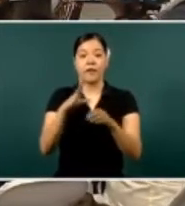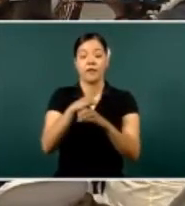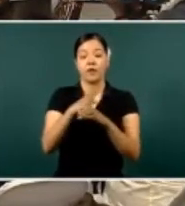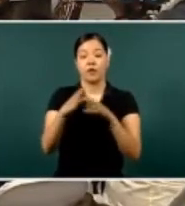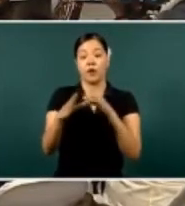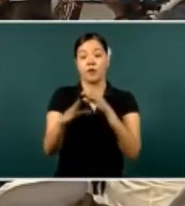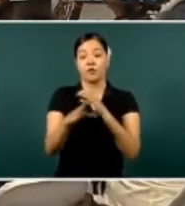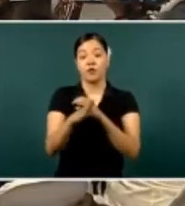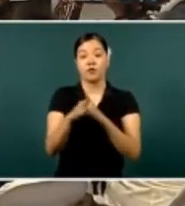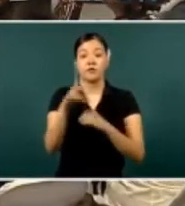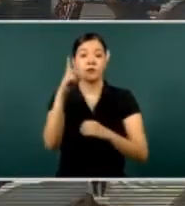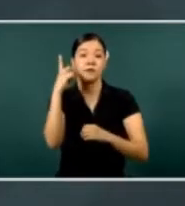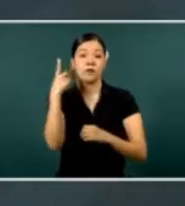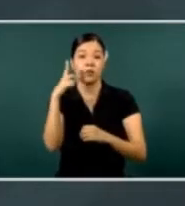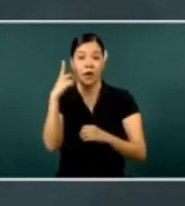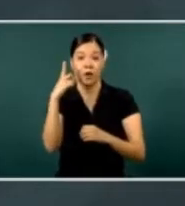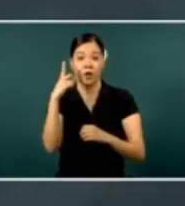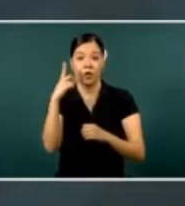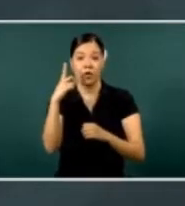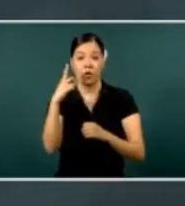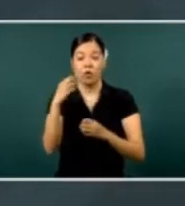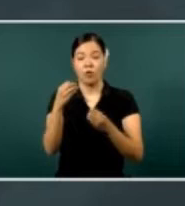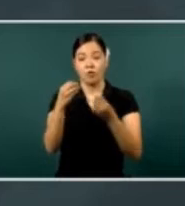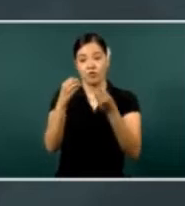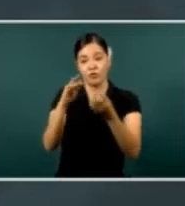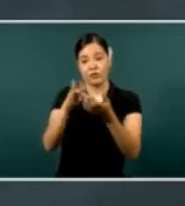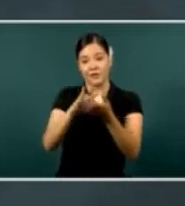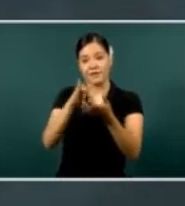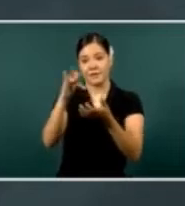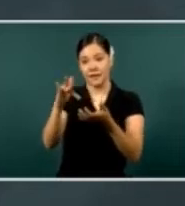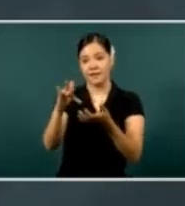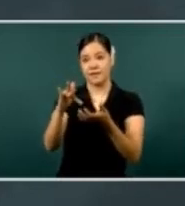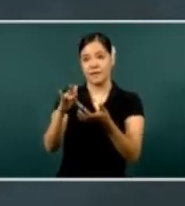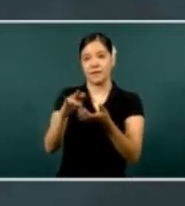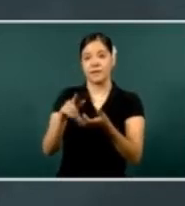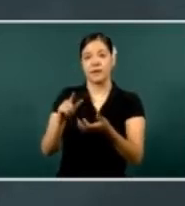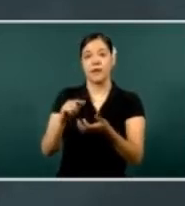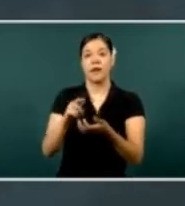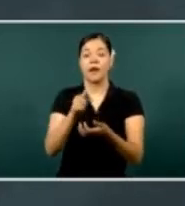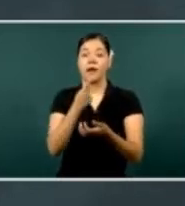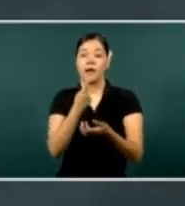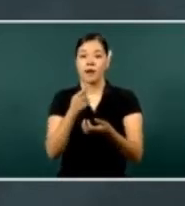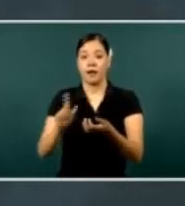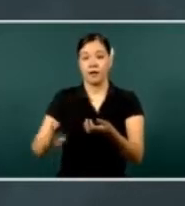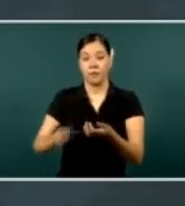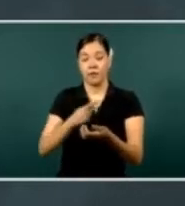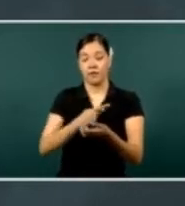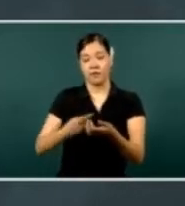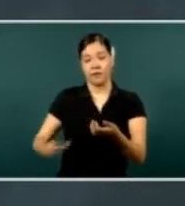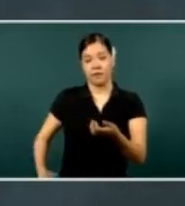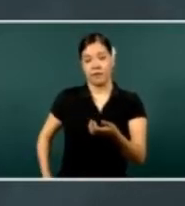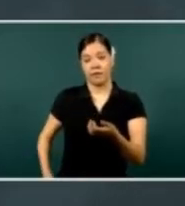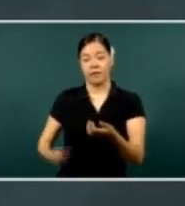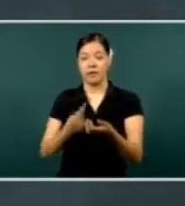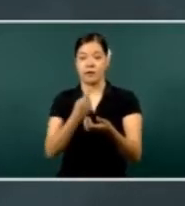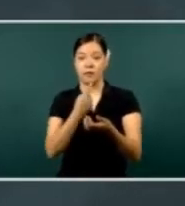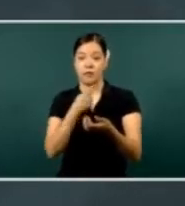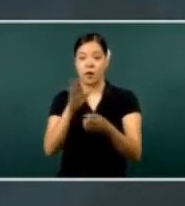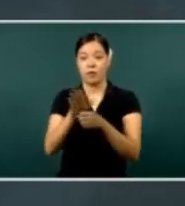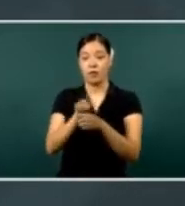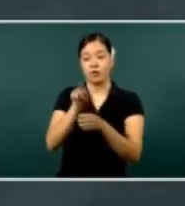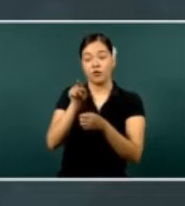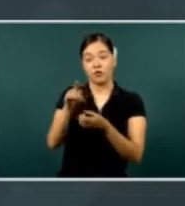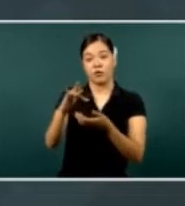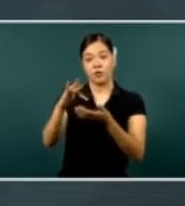which is something that we appreciate all the backing that we have from Durango, from the institutions